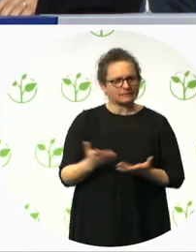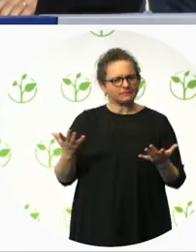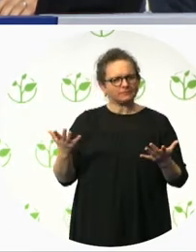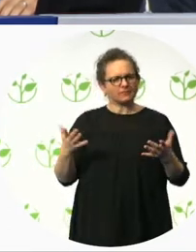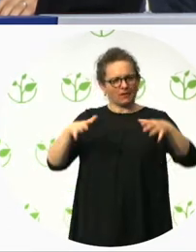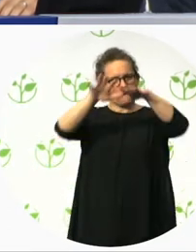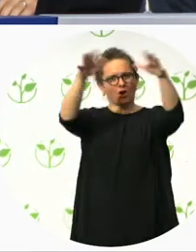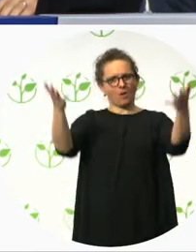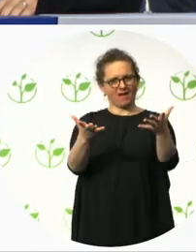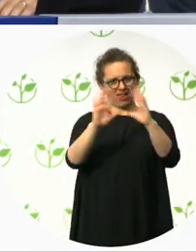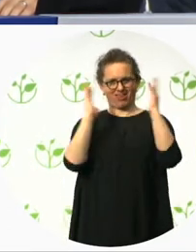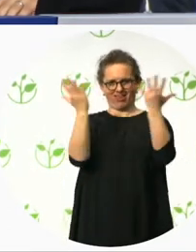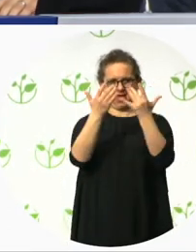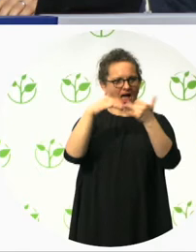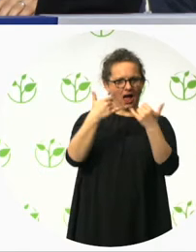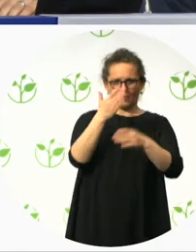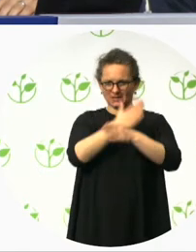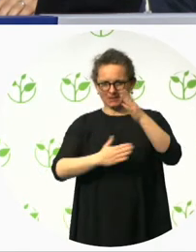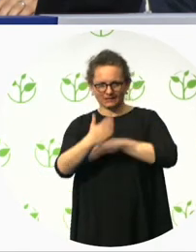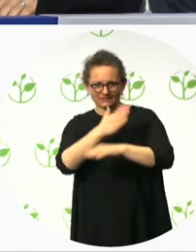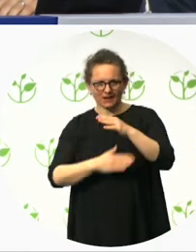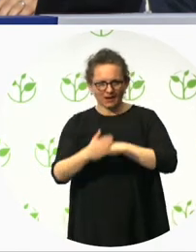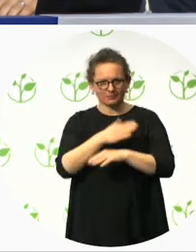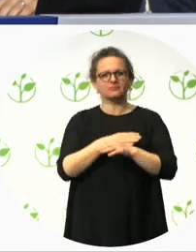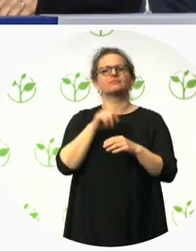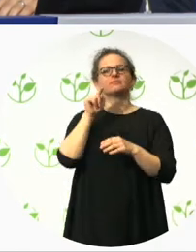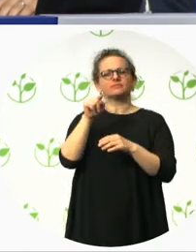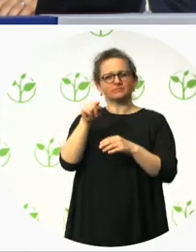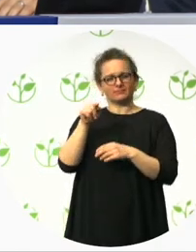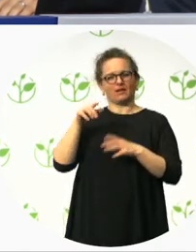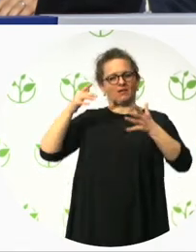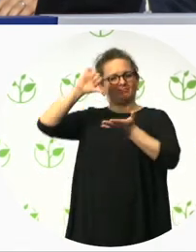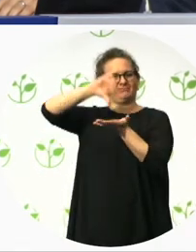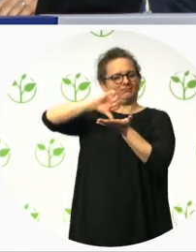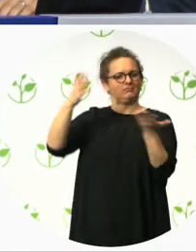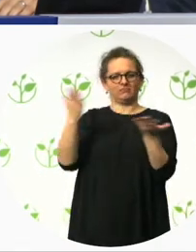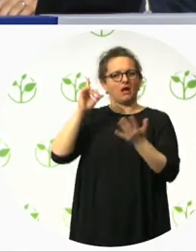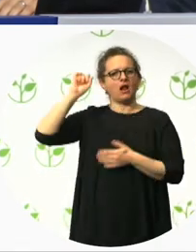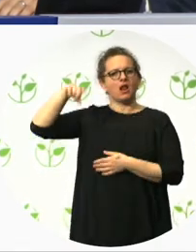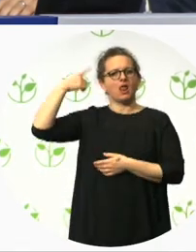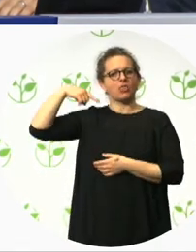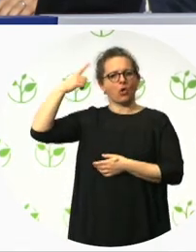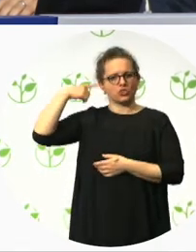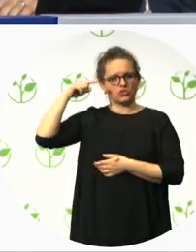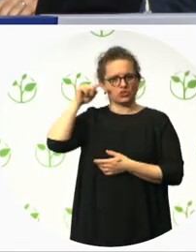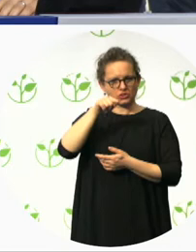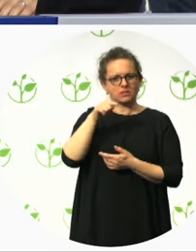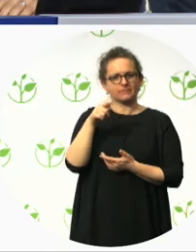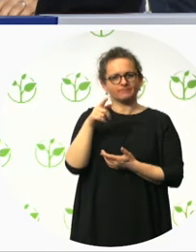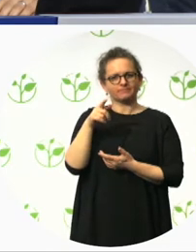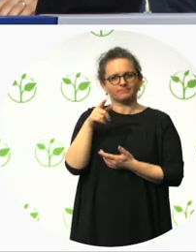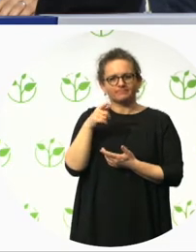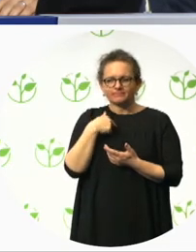universal design and the built environment, I will be focusing on my work as the client. Uh, the client lead on inclusive design